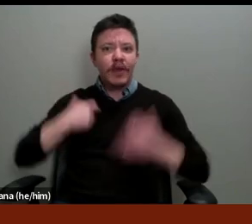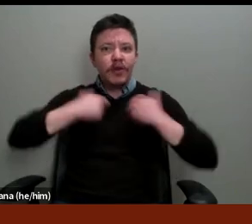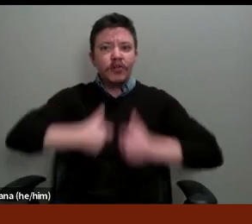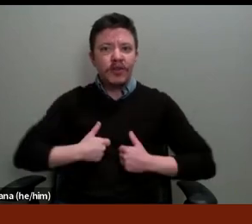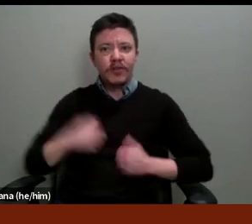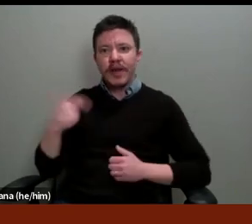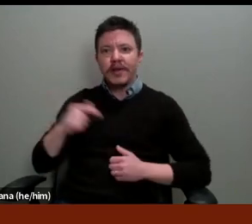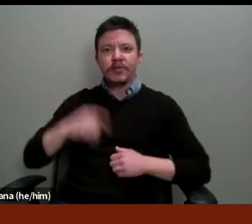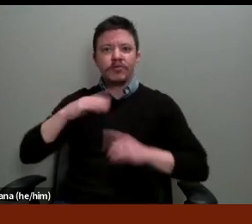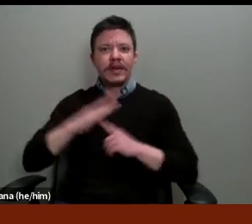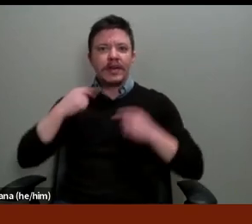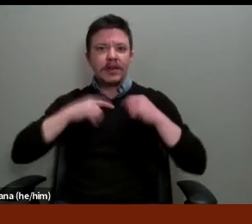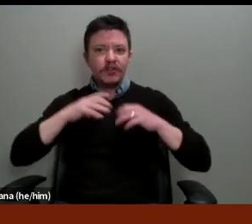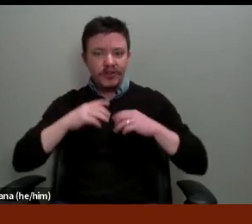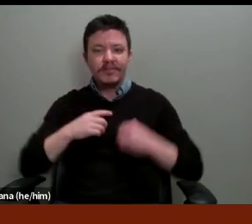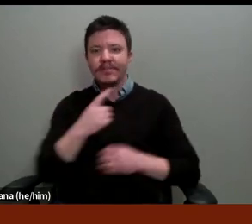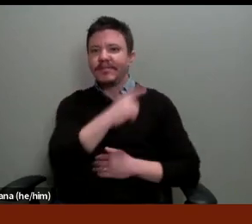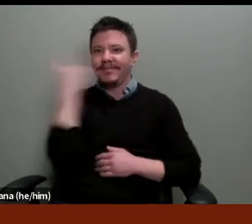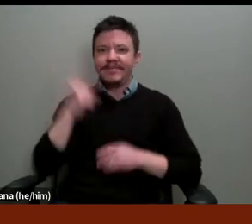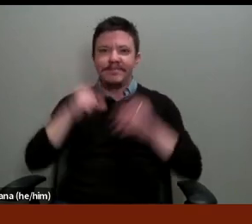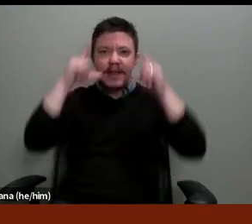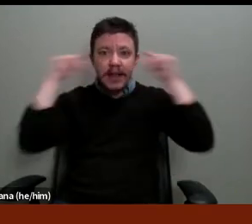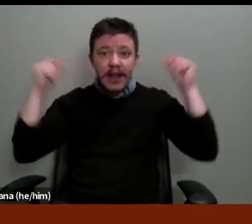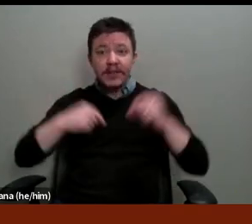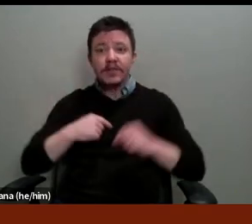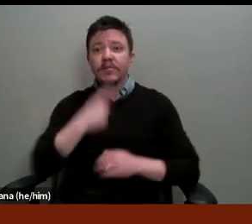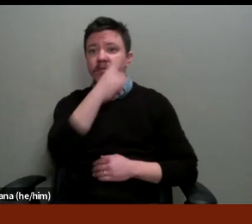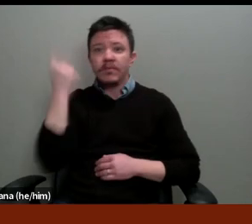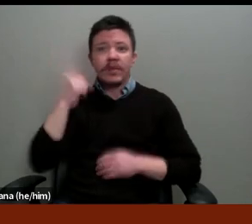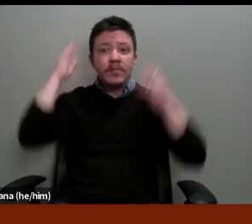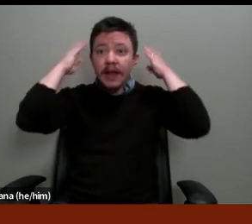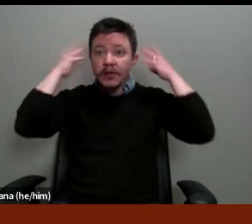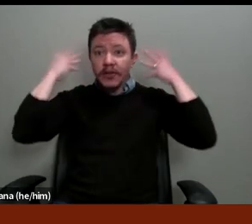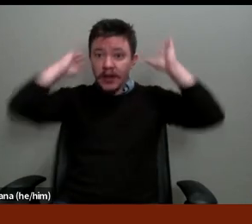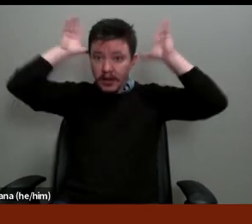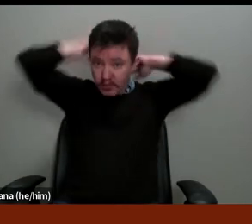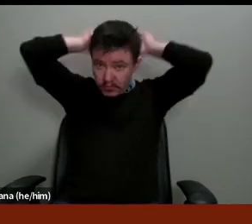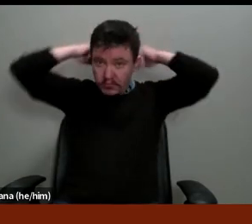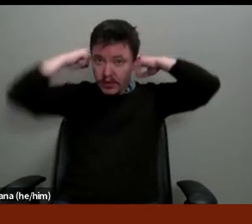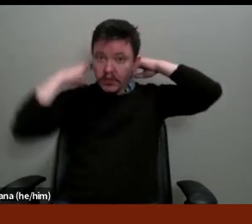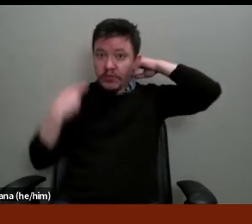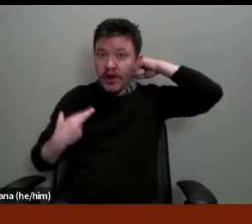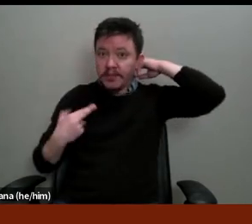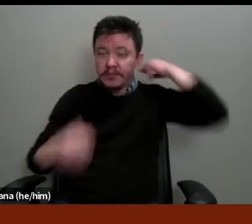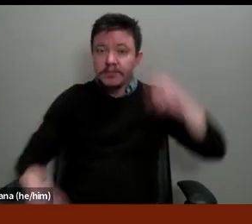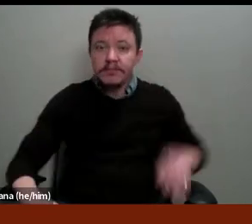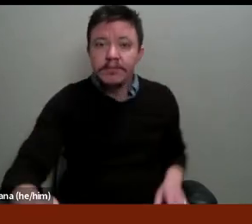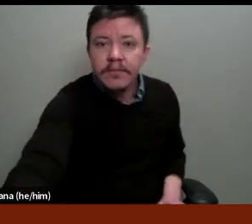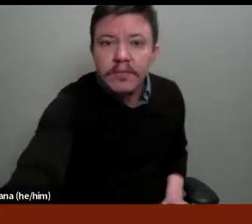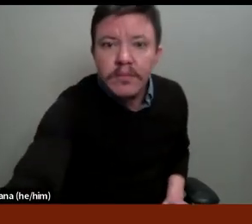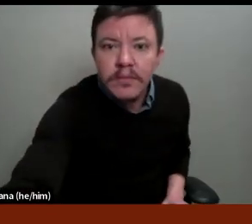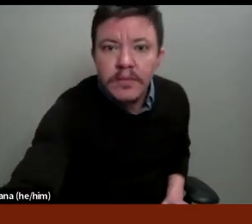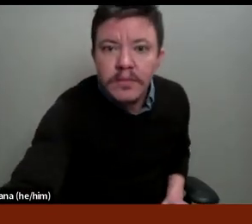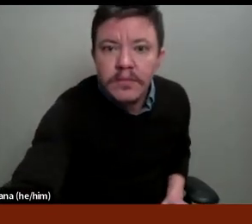shirt and I have on black rimmed glasses. I have black curly hair that is actually currently pulled back into a braid and I am sitting in